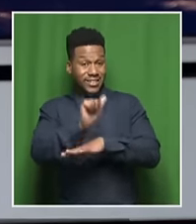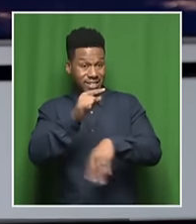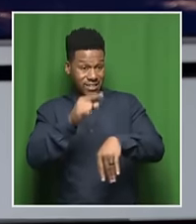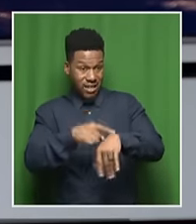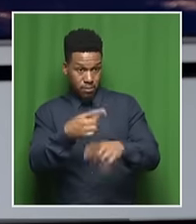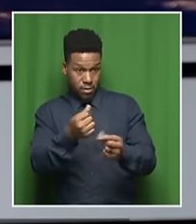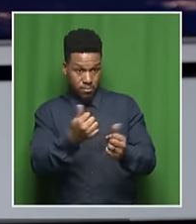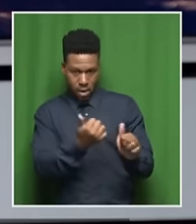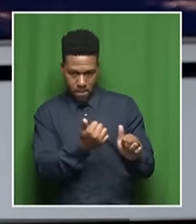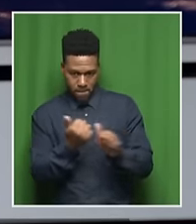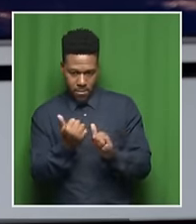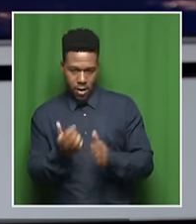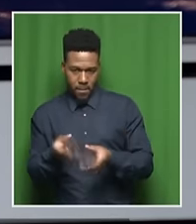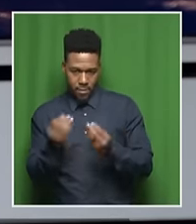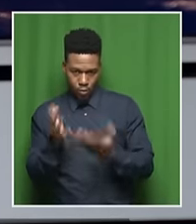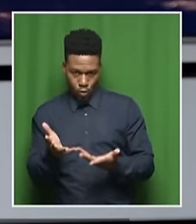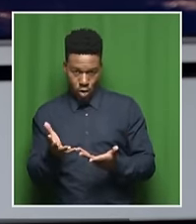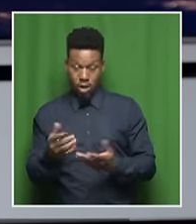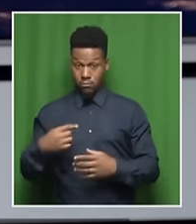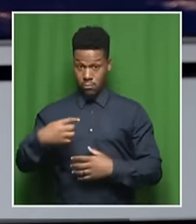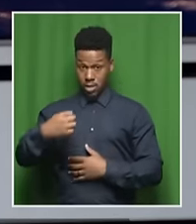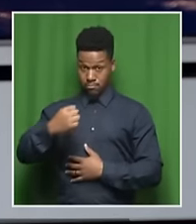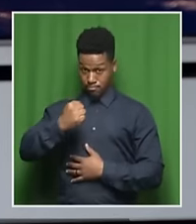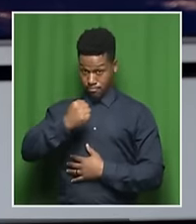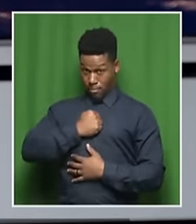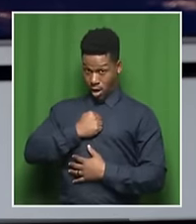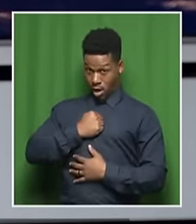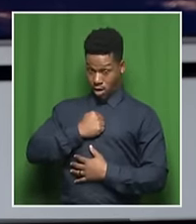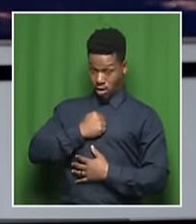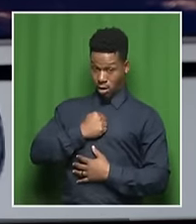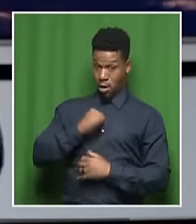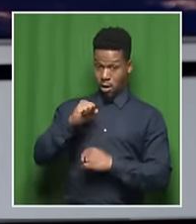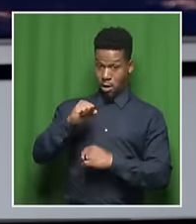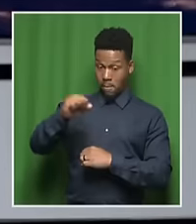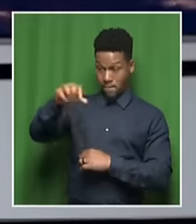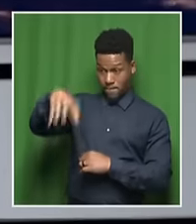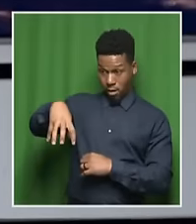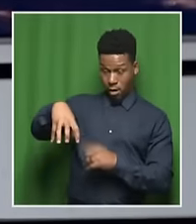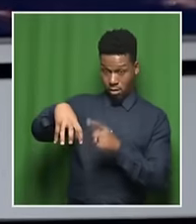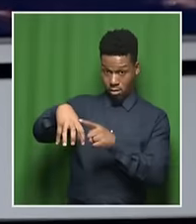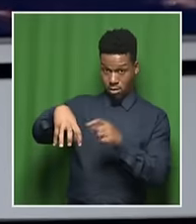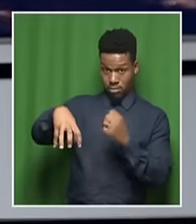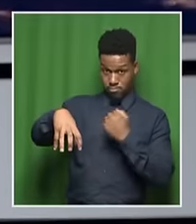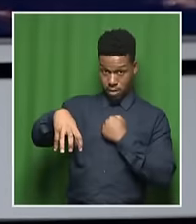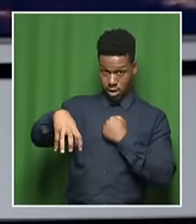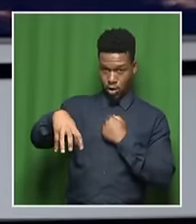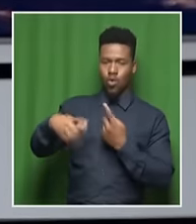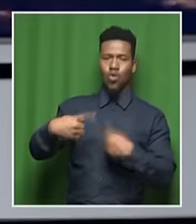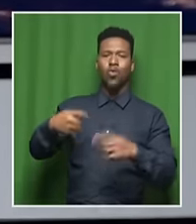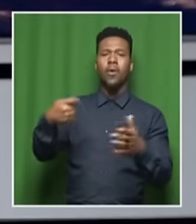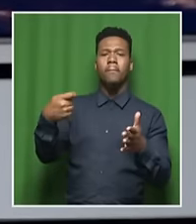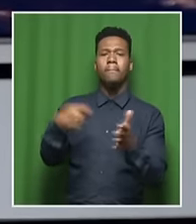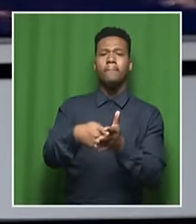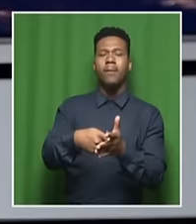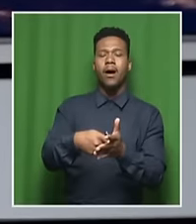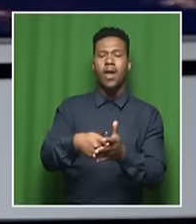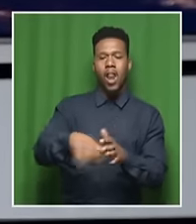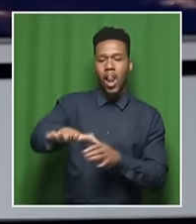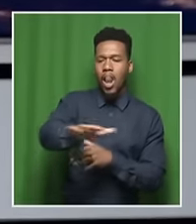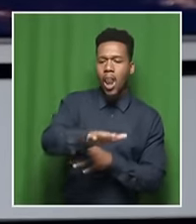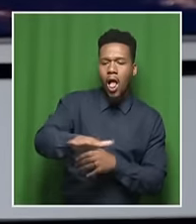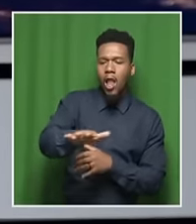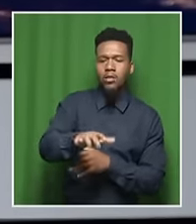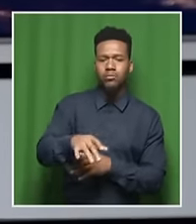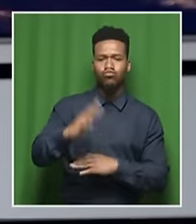investment. Just by the way, my plant, when we bought the land where we've built our factory, we were